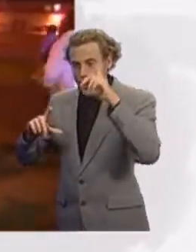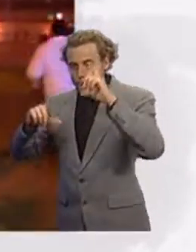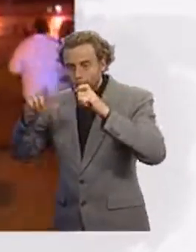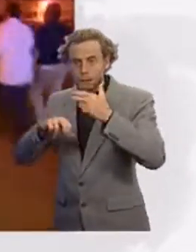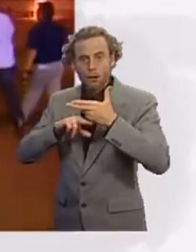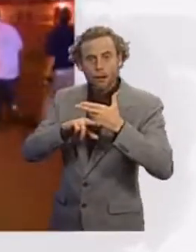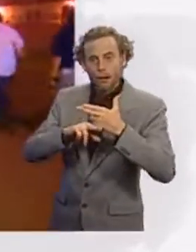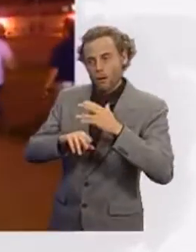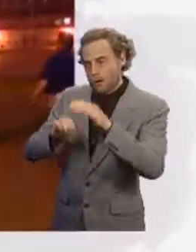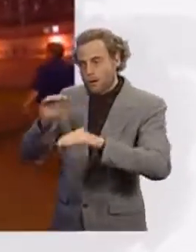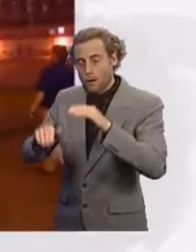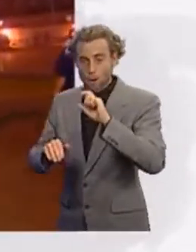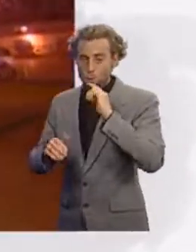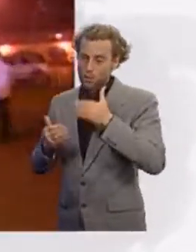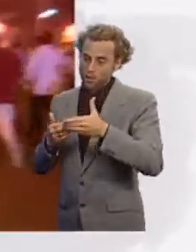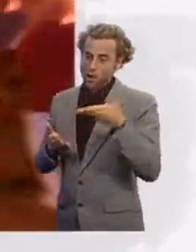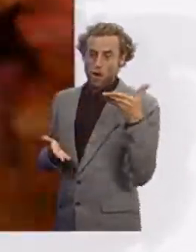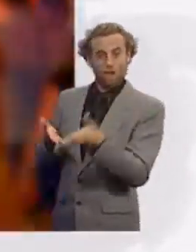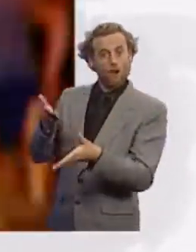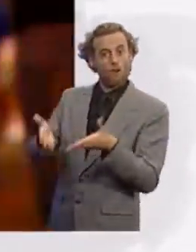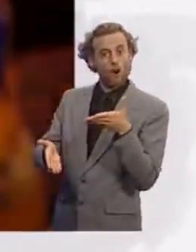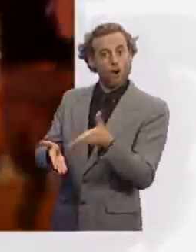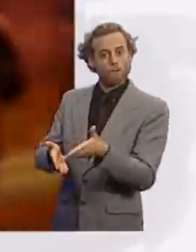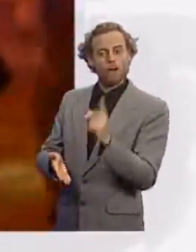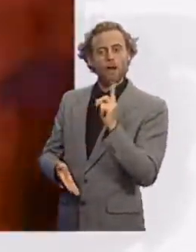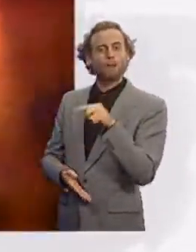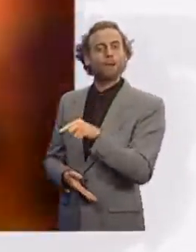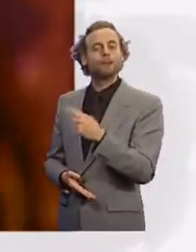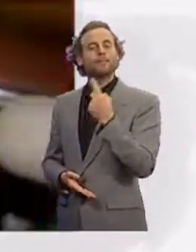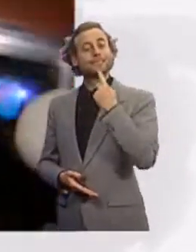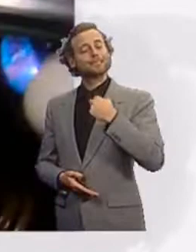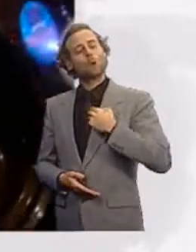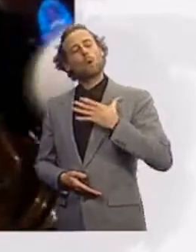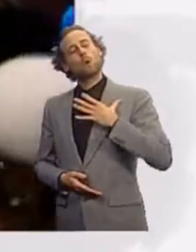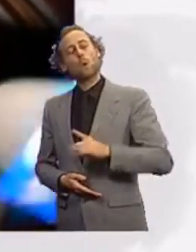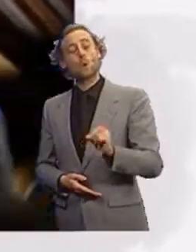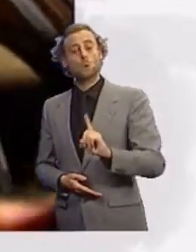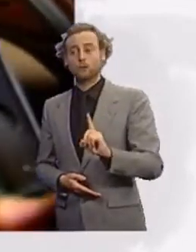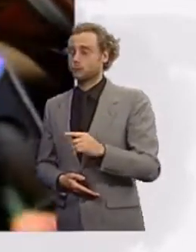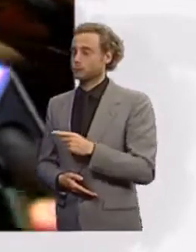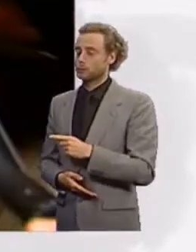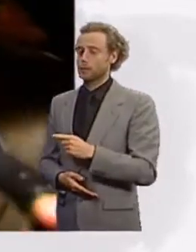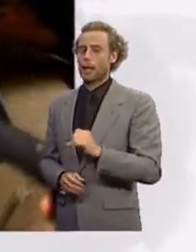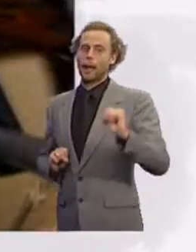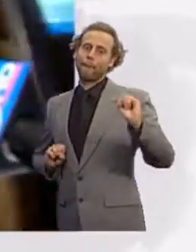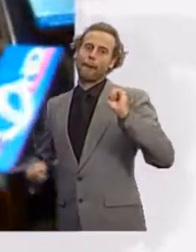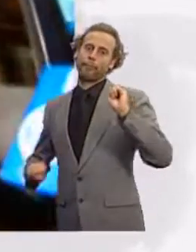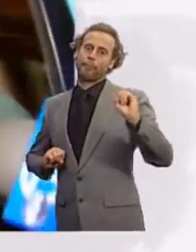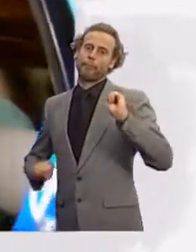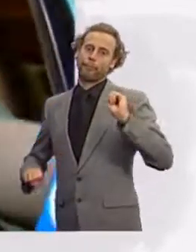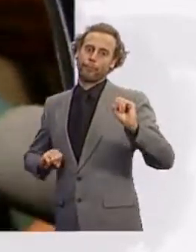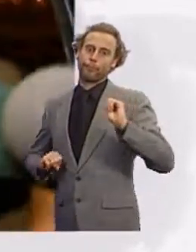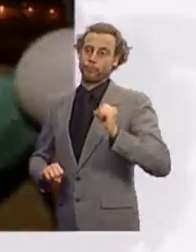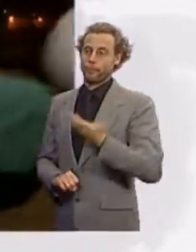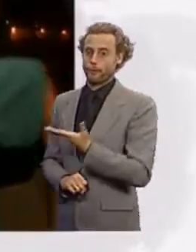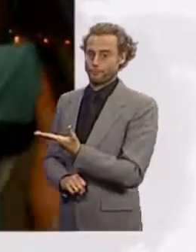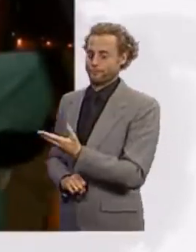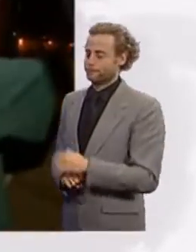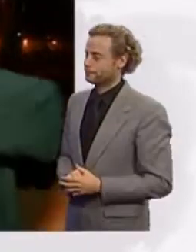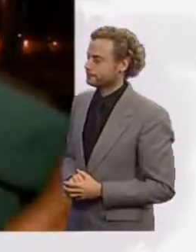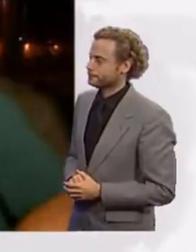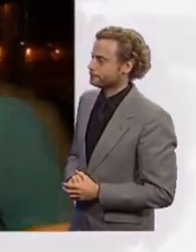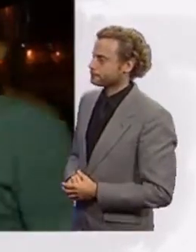of media offers. But for now, he craves just one thing. I'm to go take a bath. Steve Kingston,